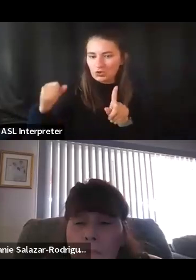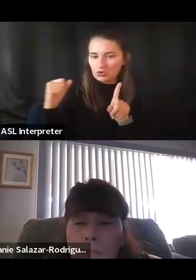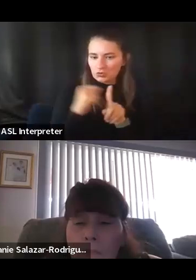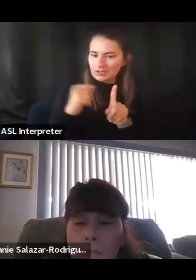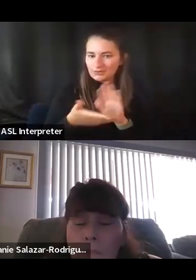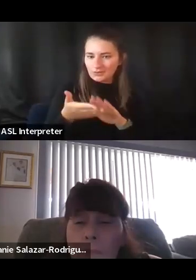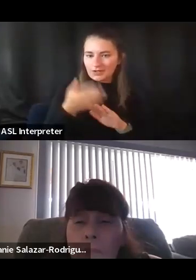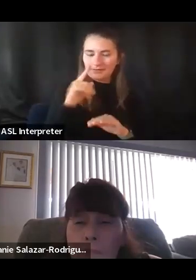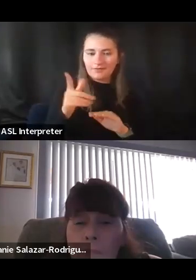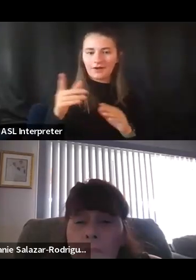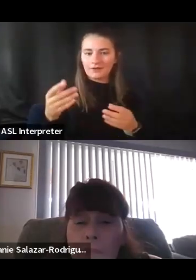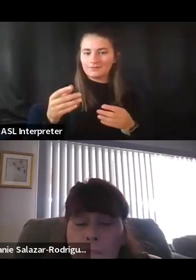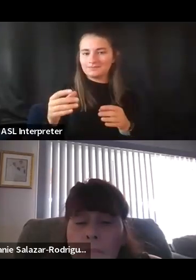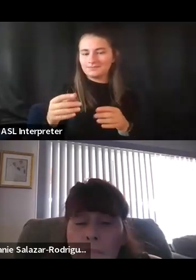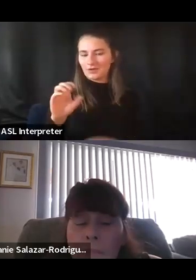community with a disability.